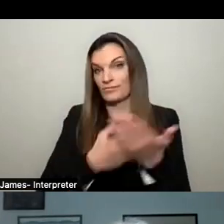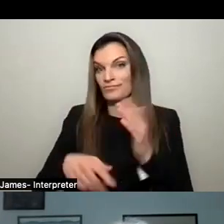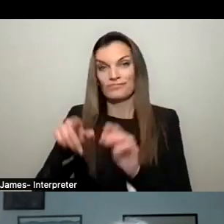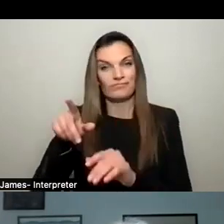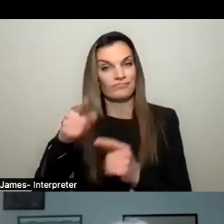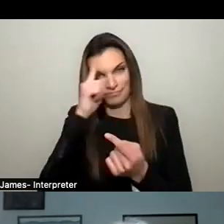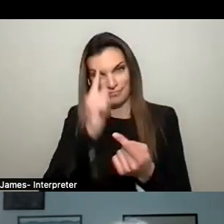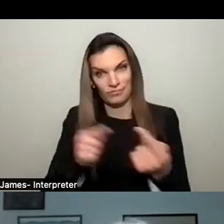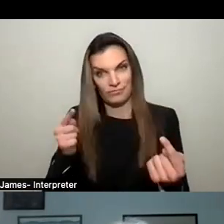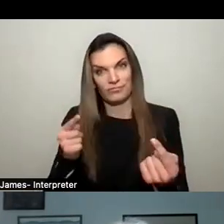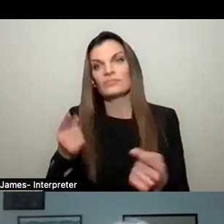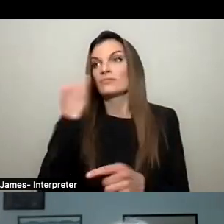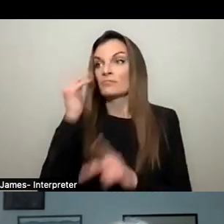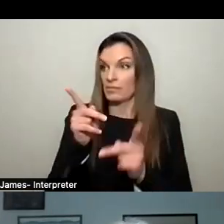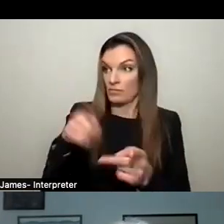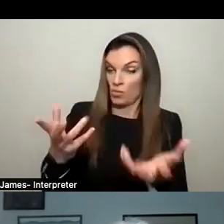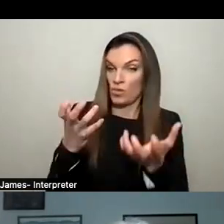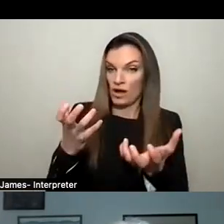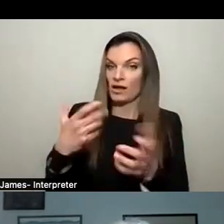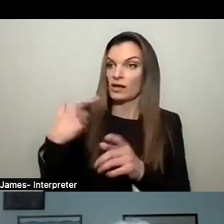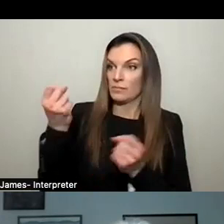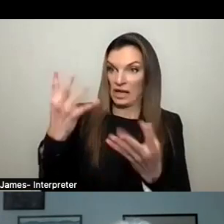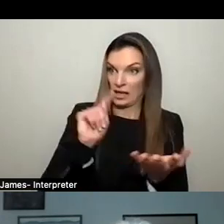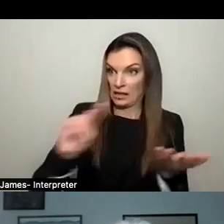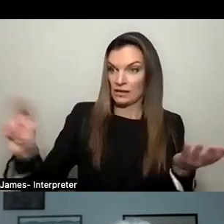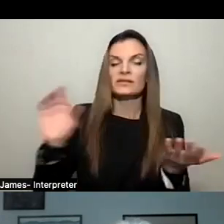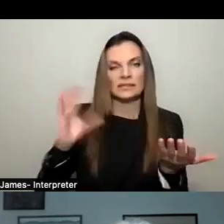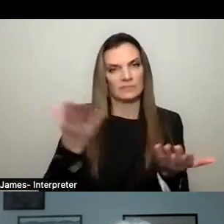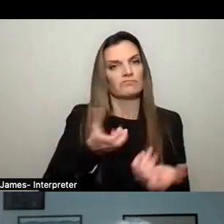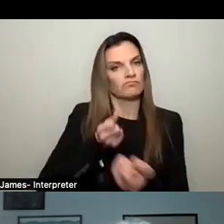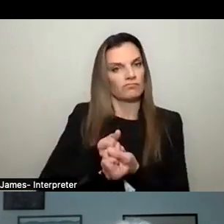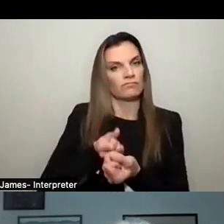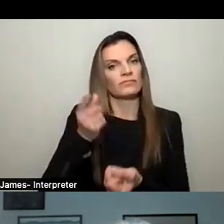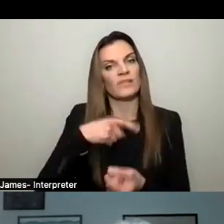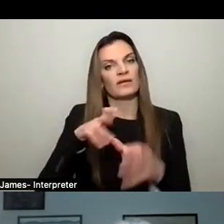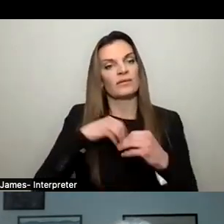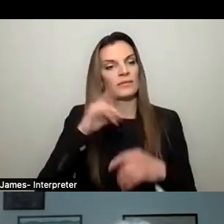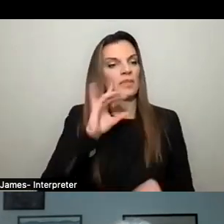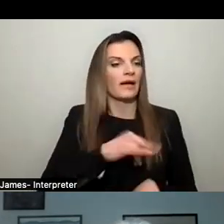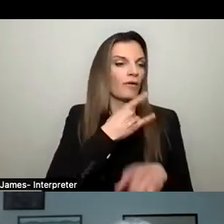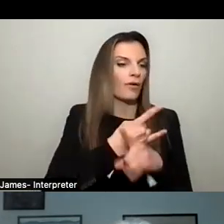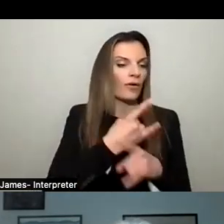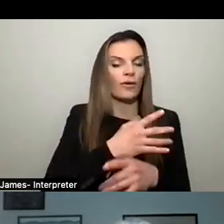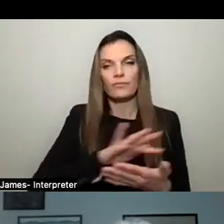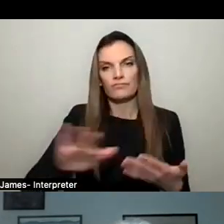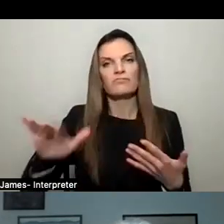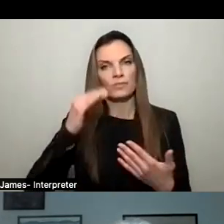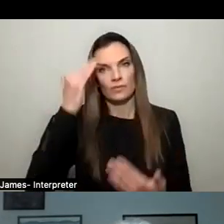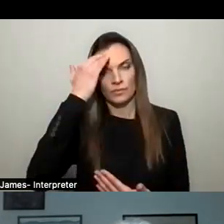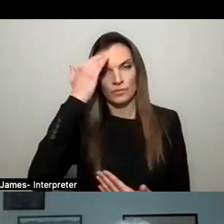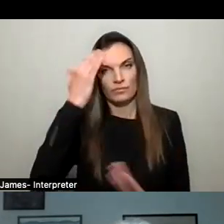a dispensary, I'm okay with that. I think it's something that as a community, we have to accept just like alcohol and other things that are our